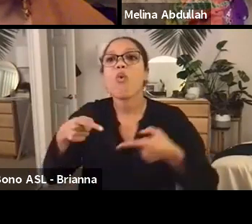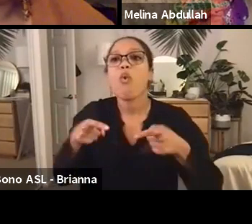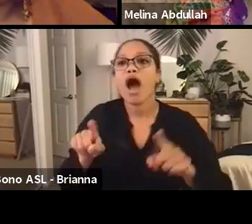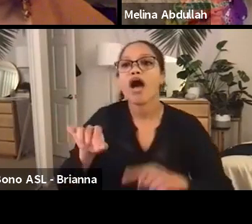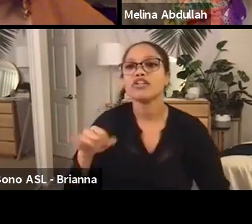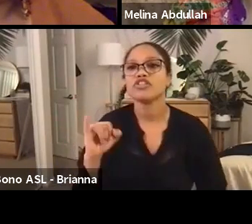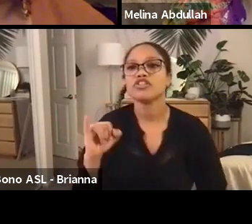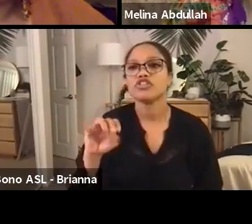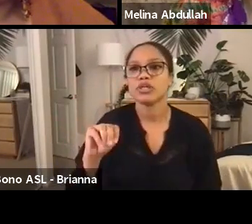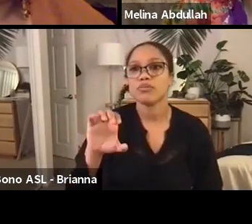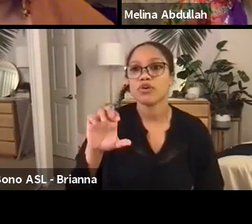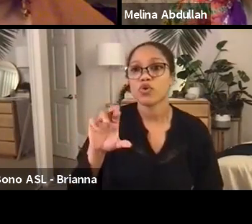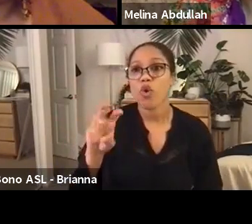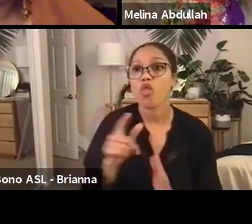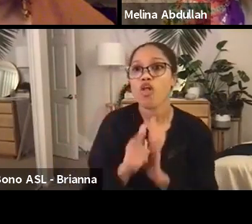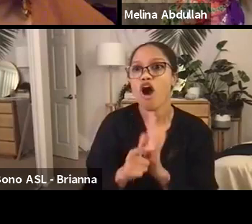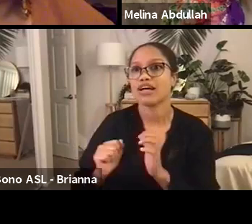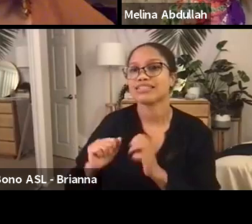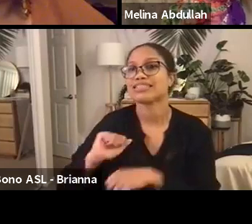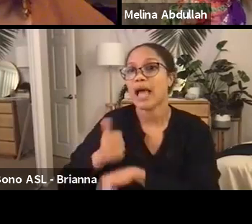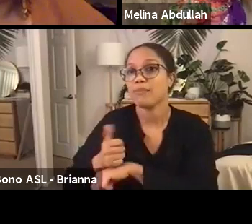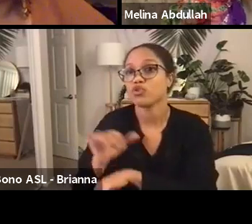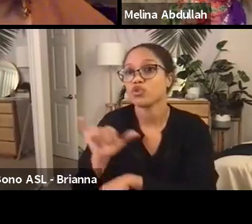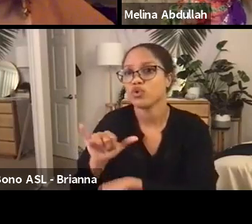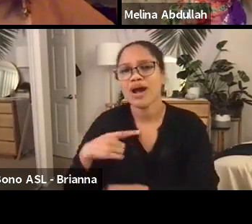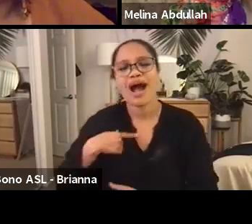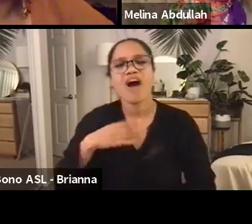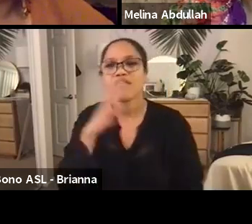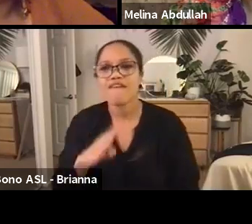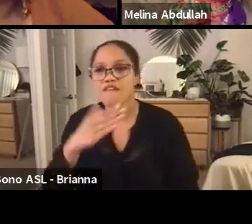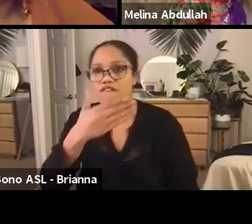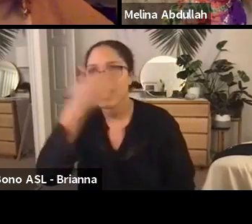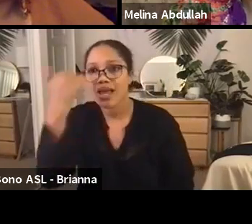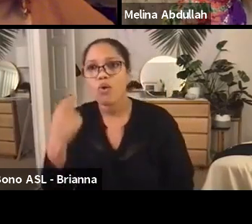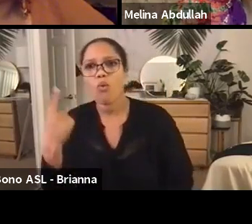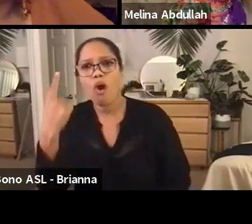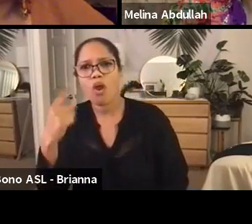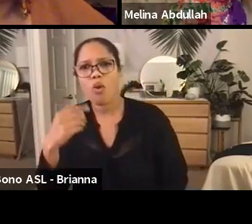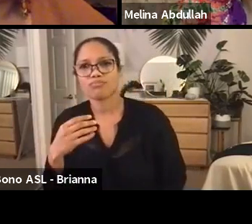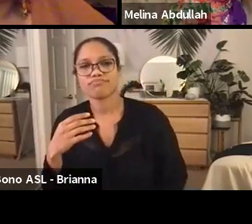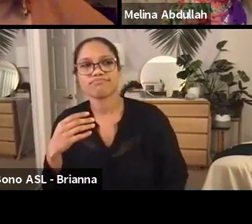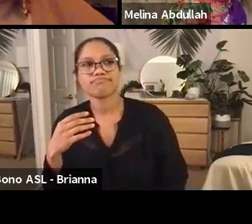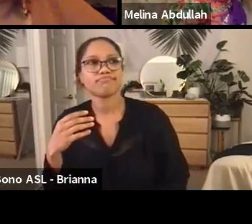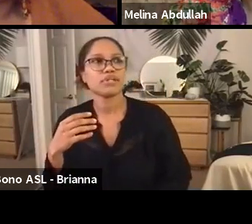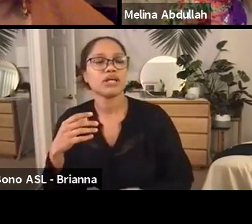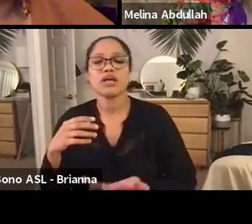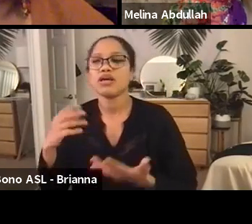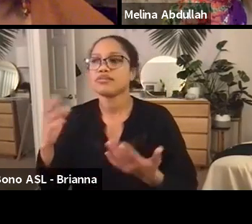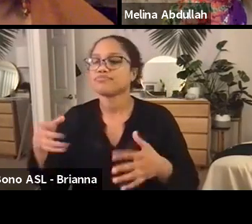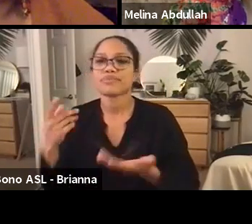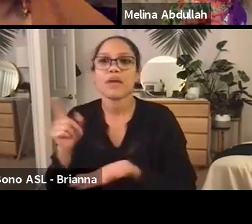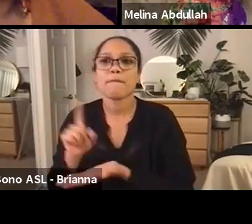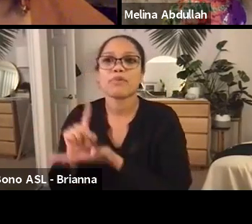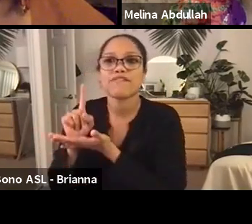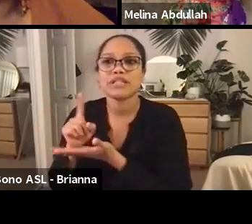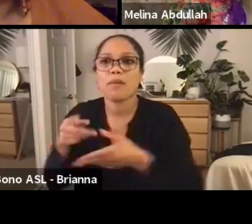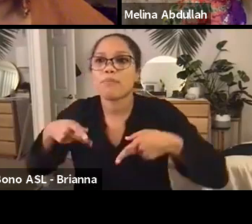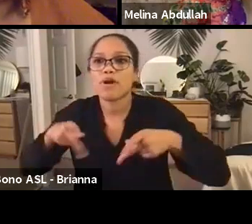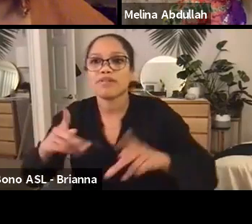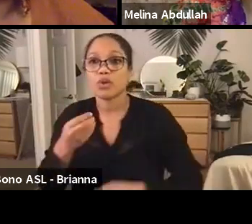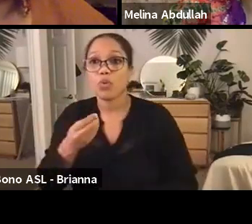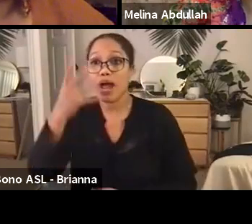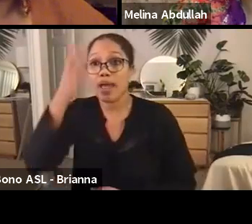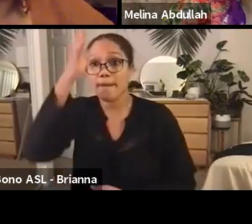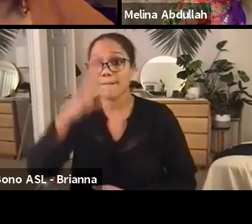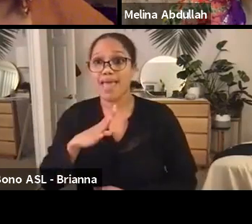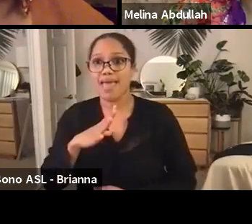I will never forget there was this privileged white male that raised his hand because he was just tired of hearing about the truth and said, well,